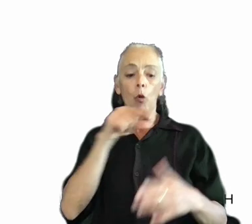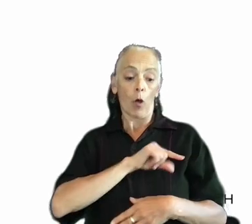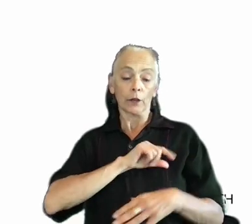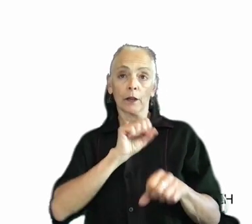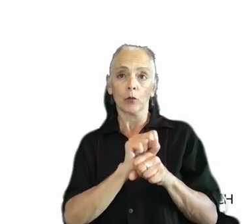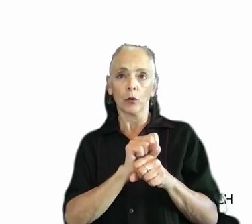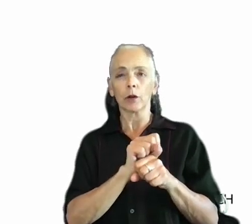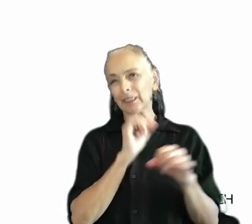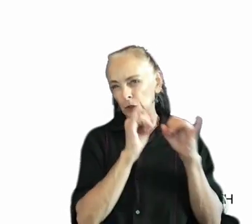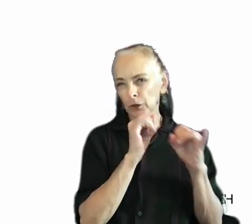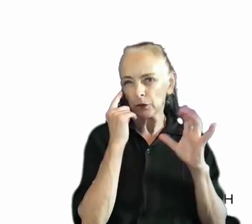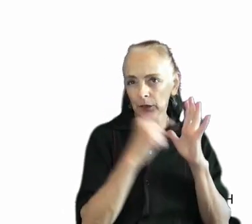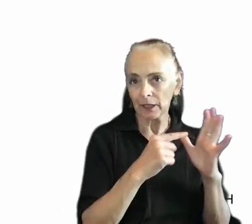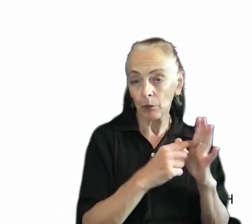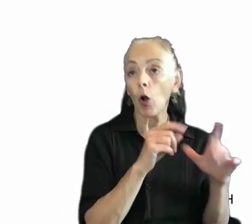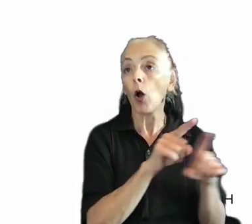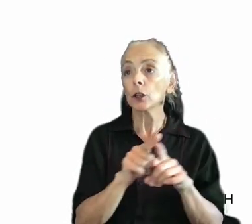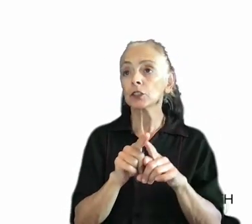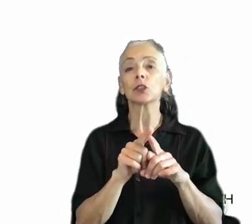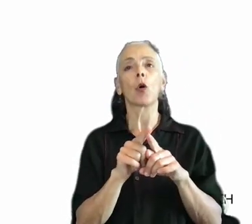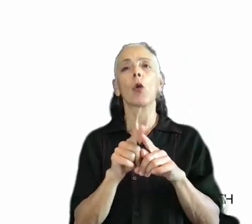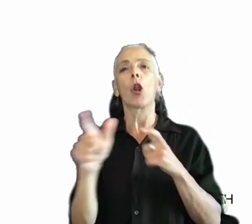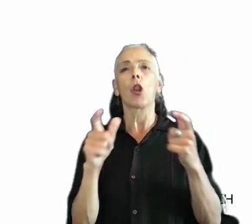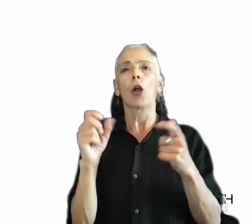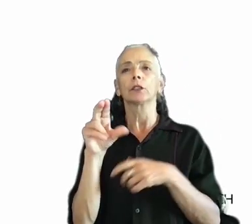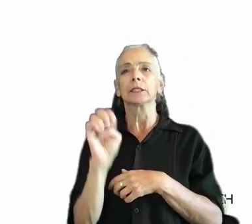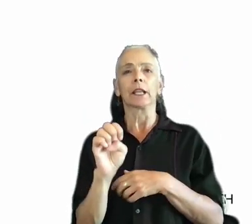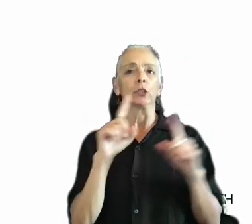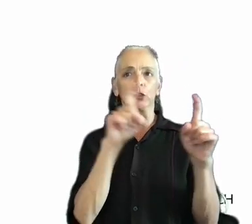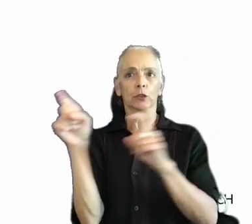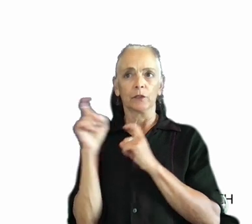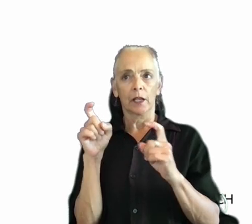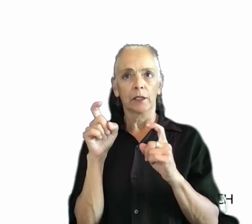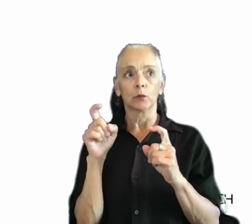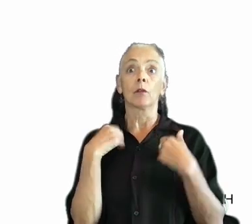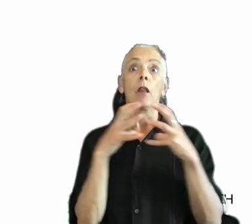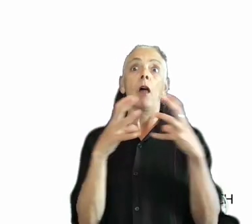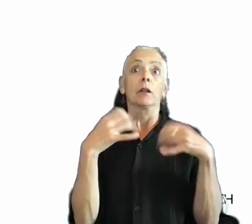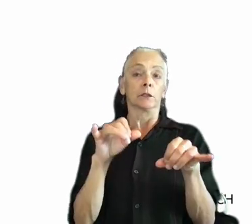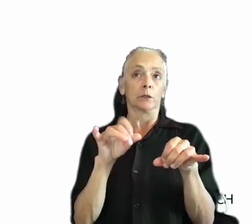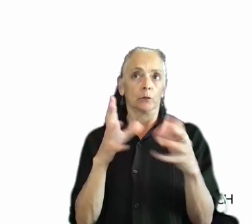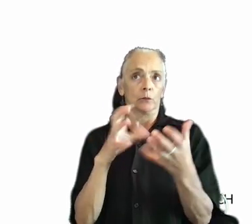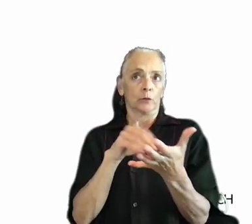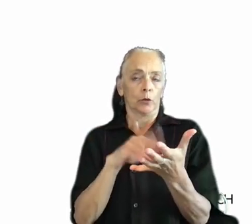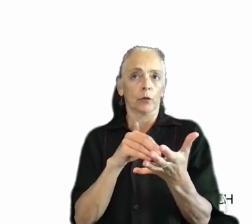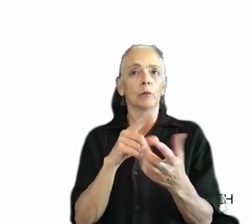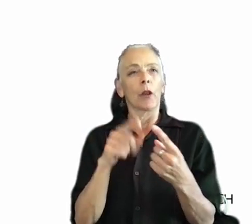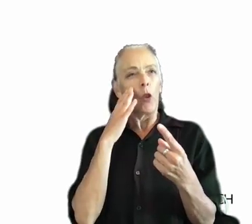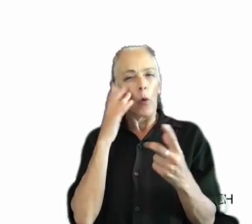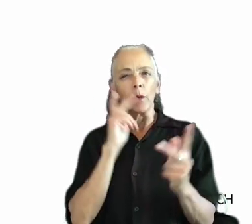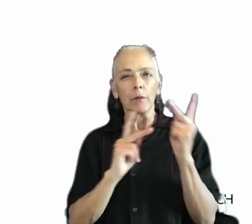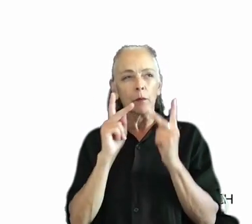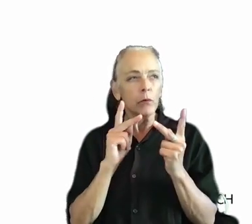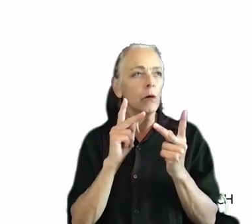as well as scoping work and audience insights through large-scale surveys. We still have a lot to learn, but knowing our population in this way has helped us to